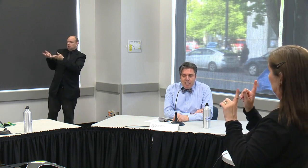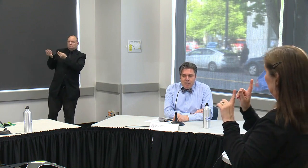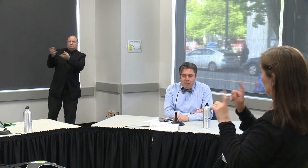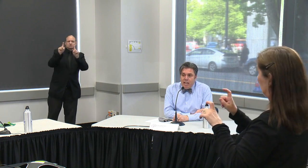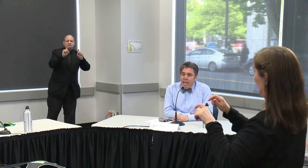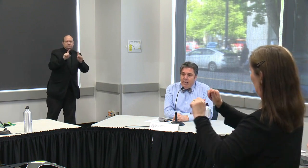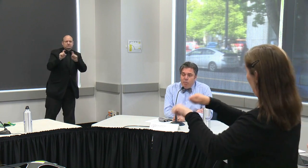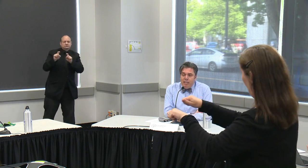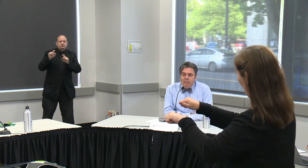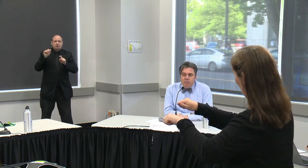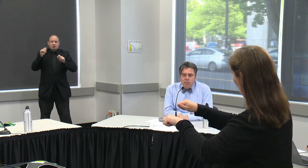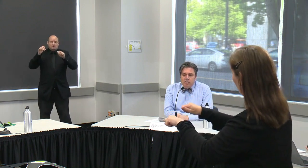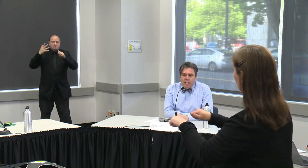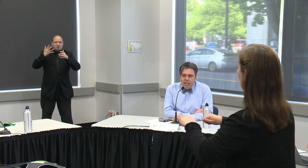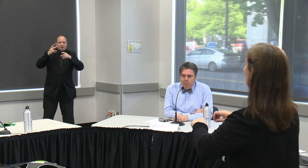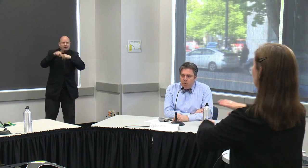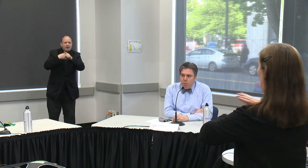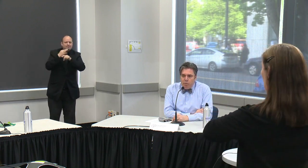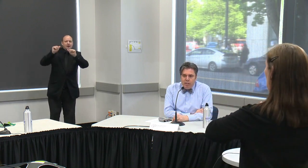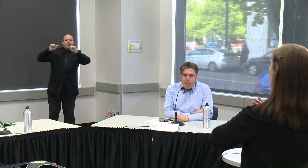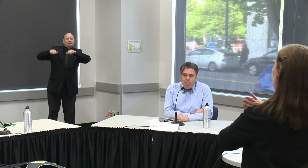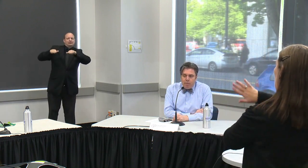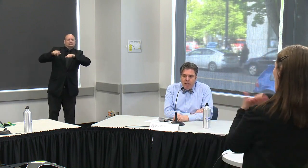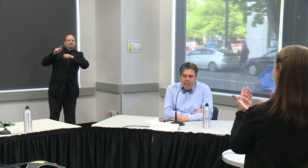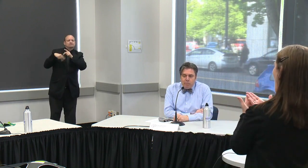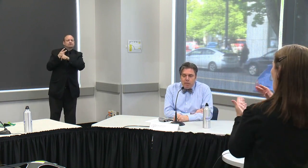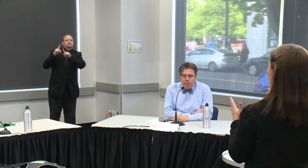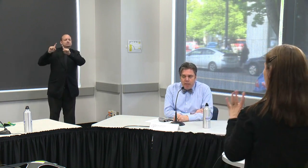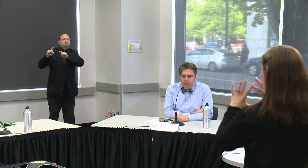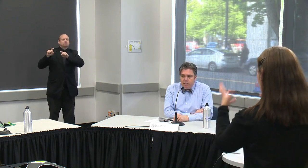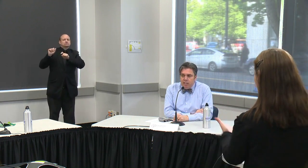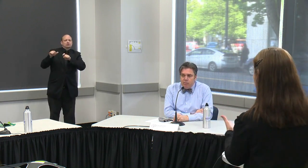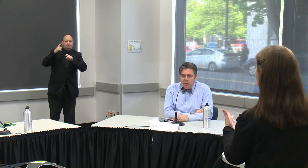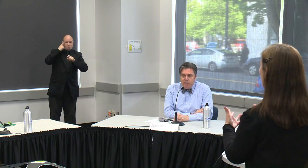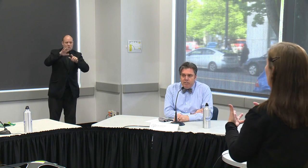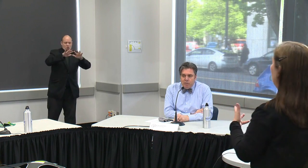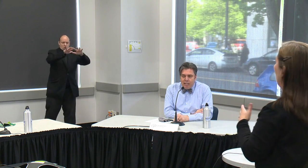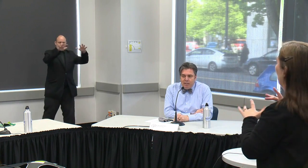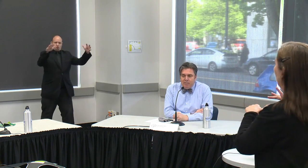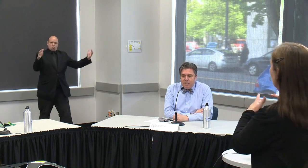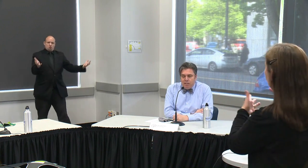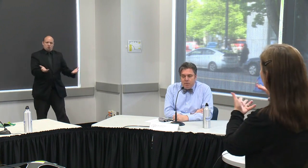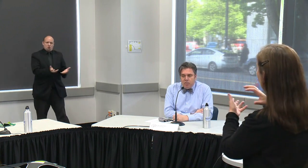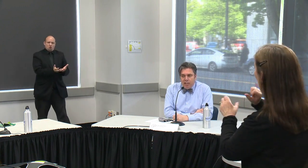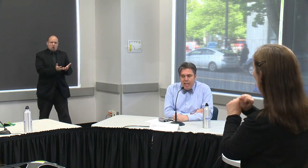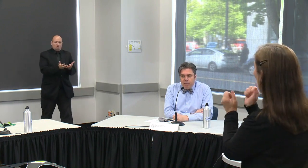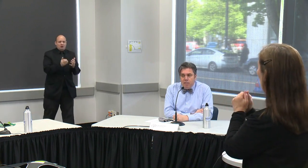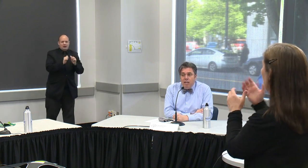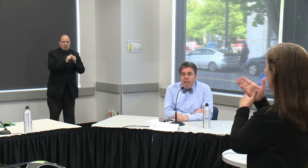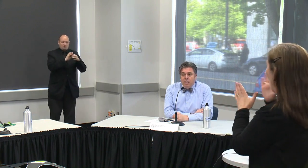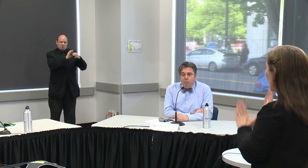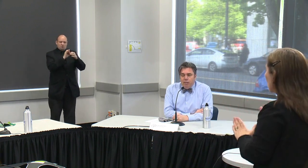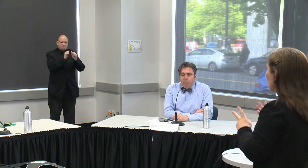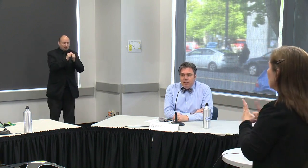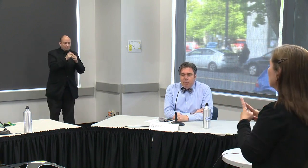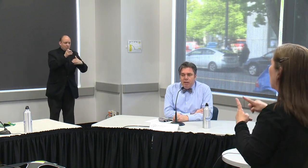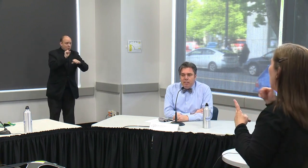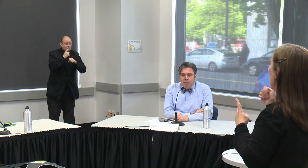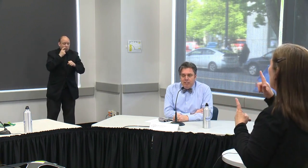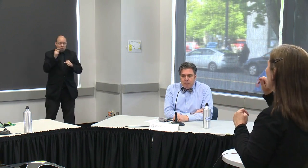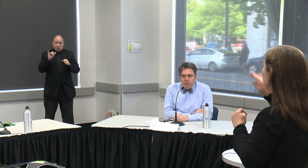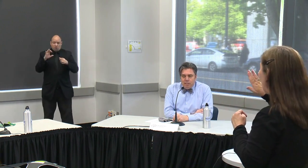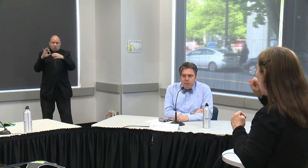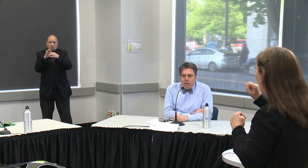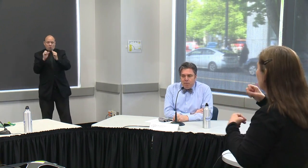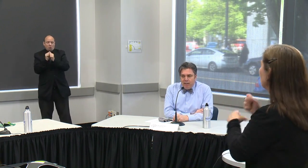meet the needs and we can surge that up with our hospital partners as well as those out-of-state commercial labs that we really